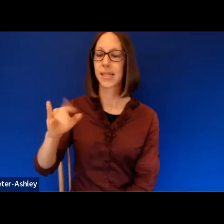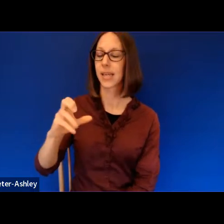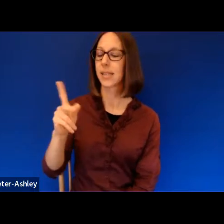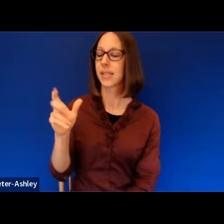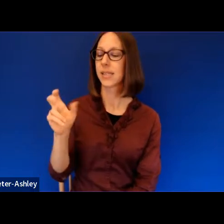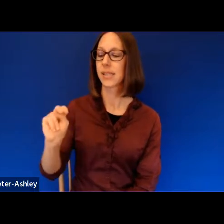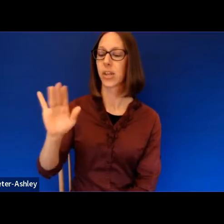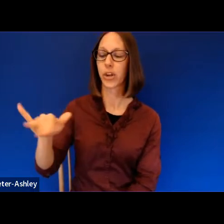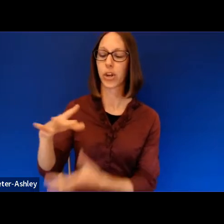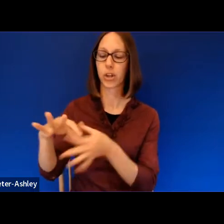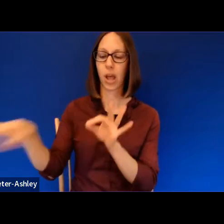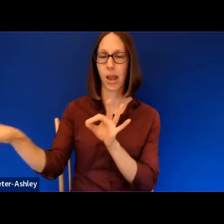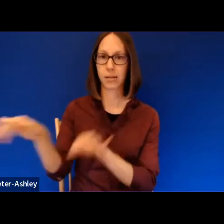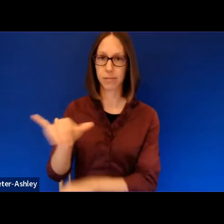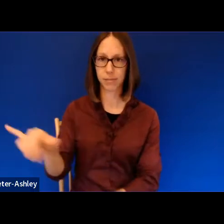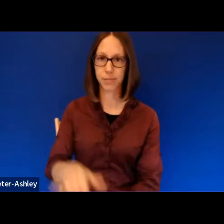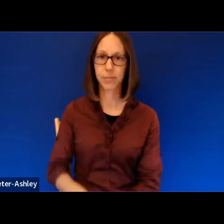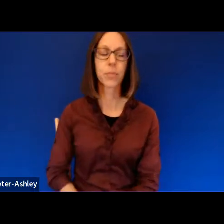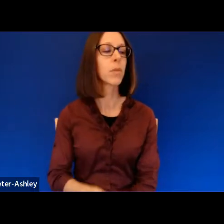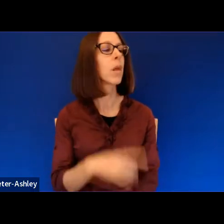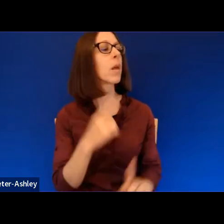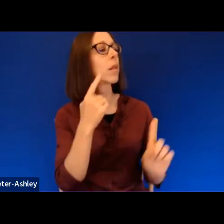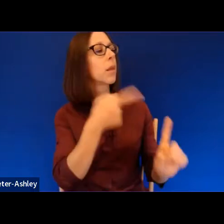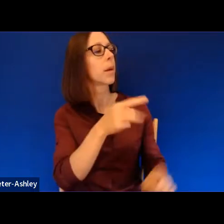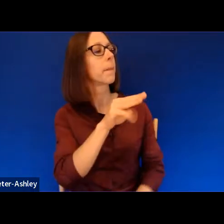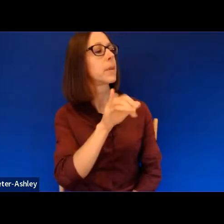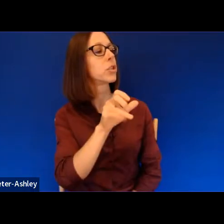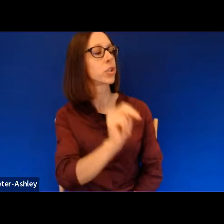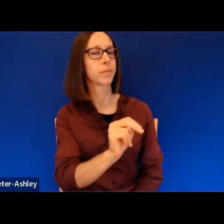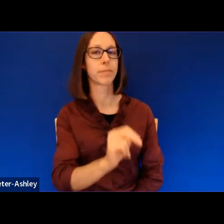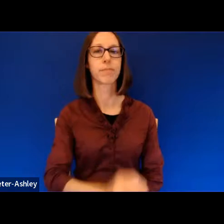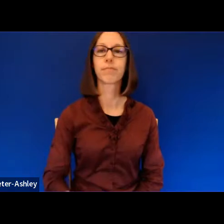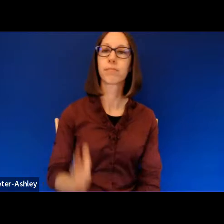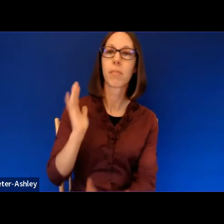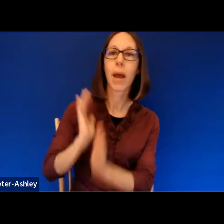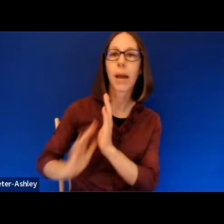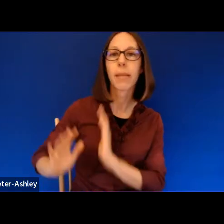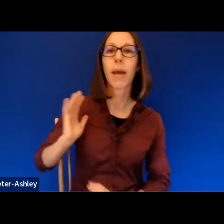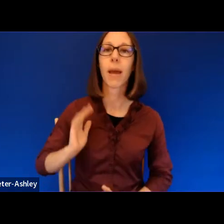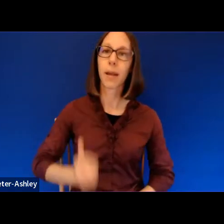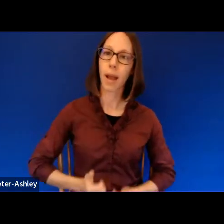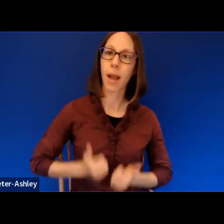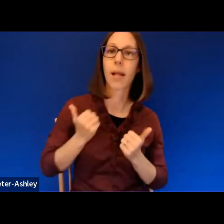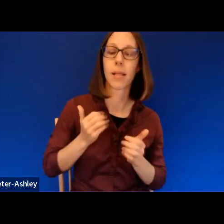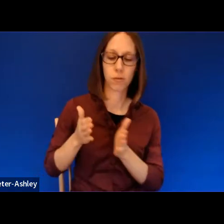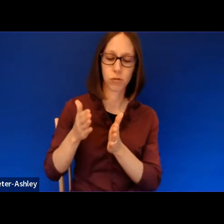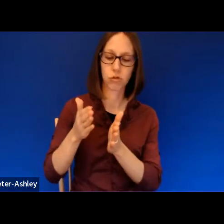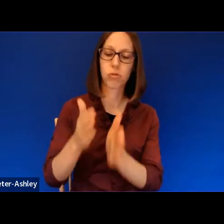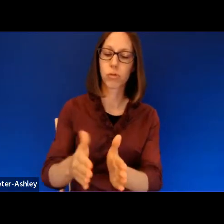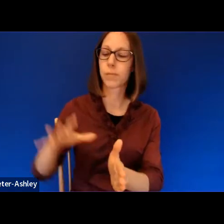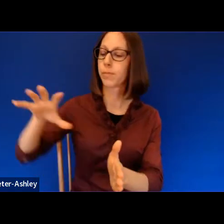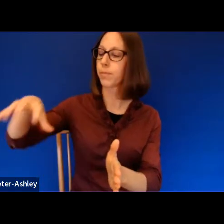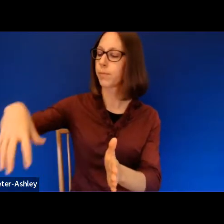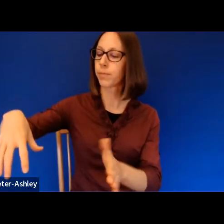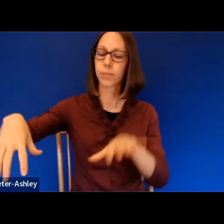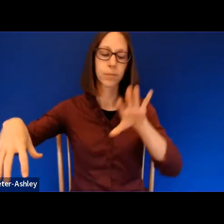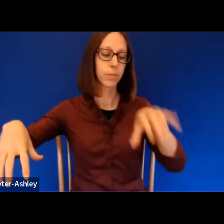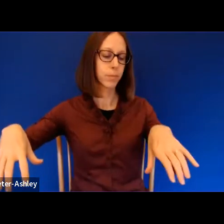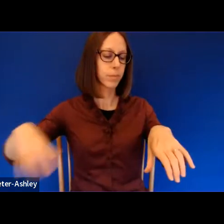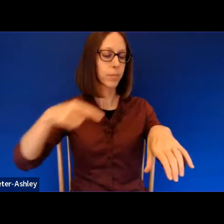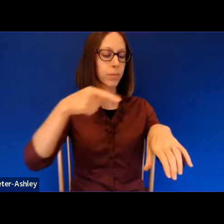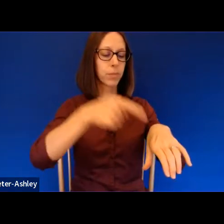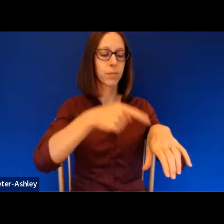The Mission. Back there then, I lived across the street from a home for funerals.